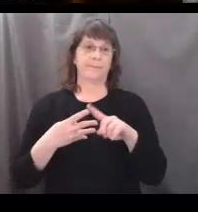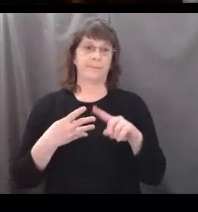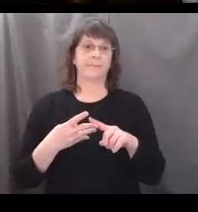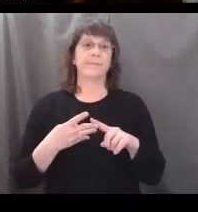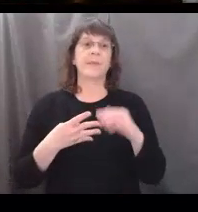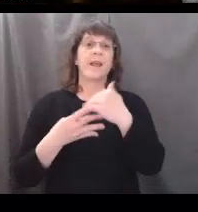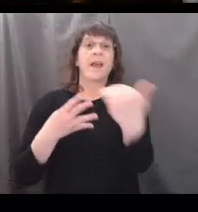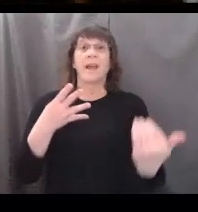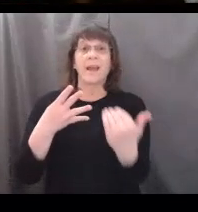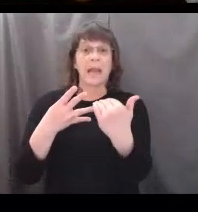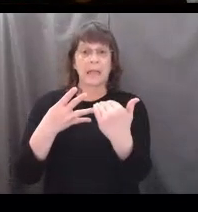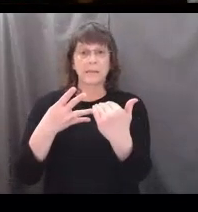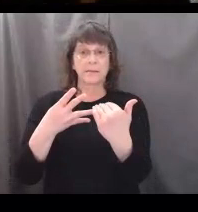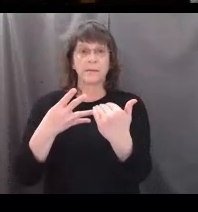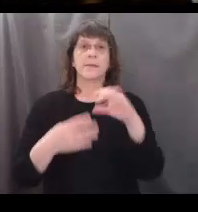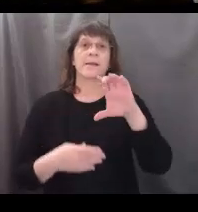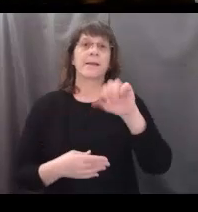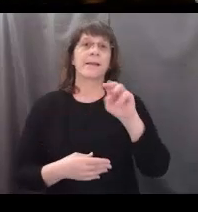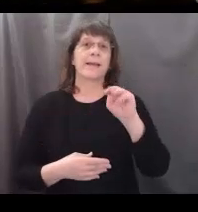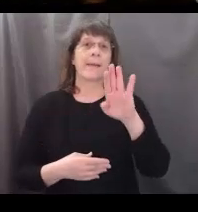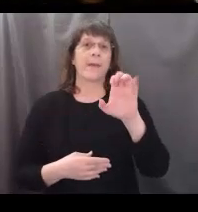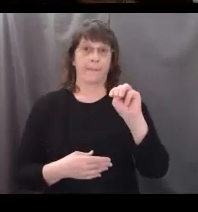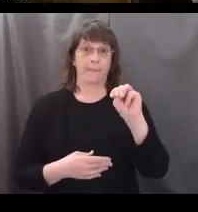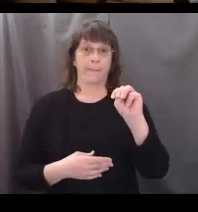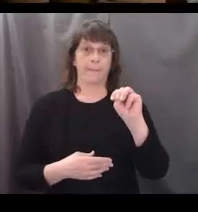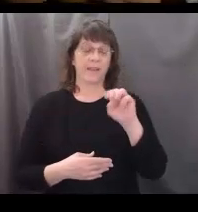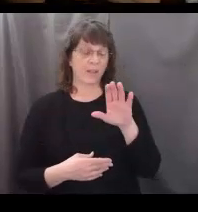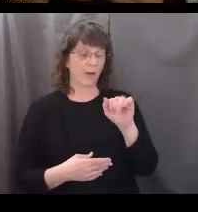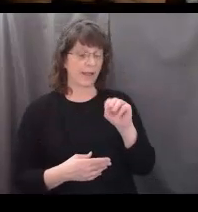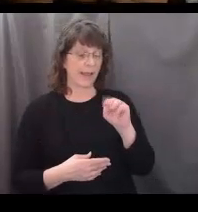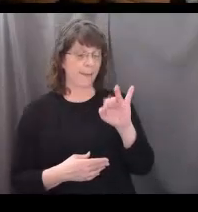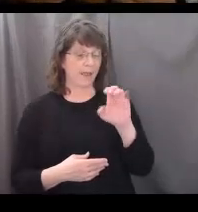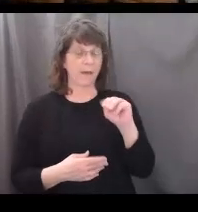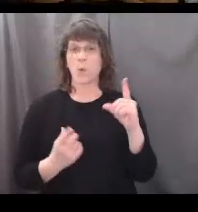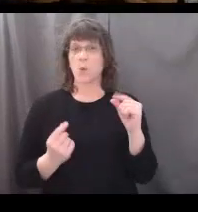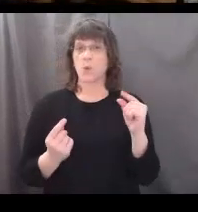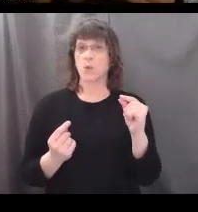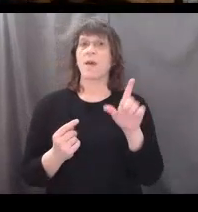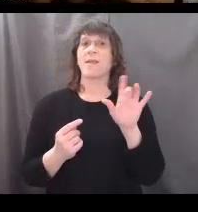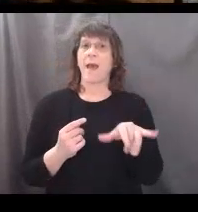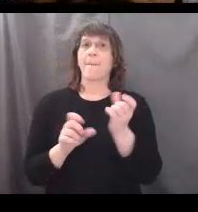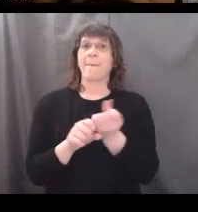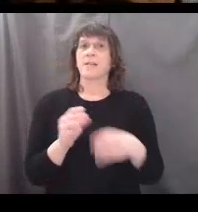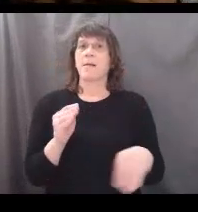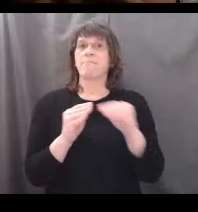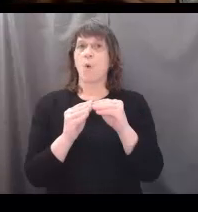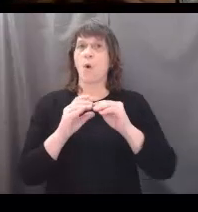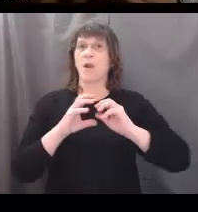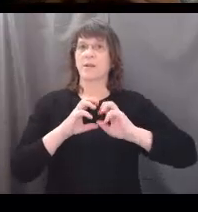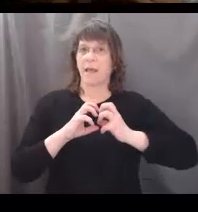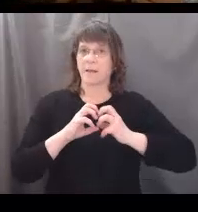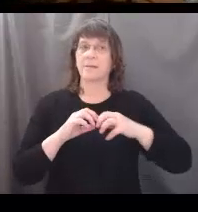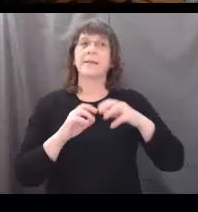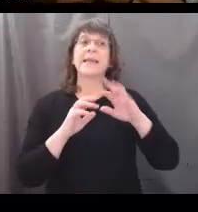The next layer would be the cambium. The cambium is responsible for creating more cells that